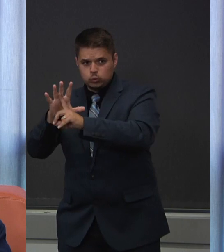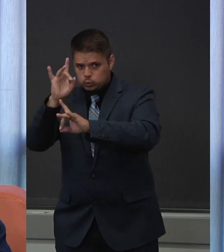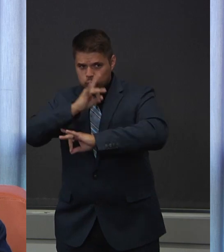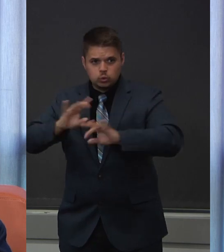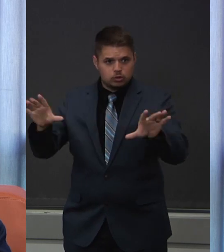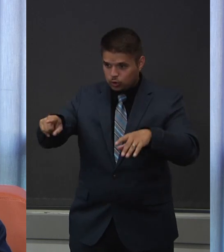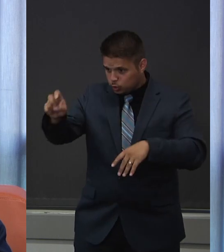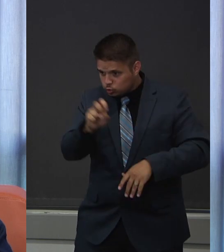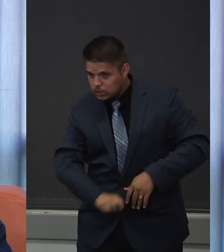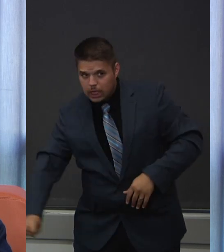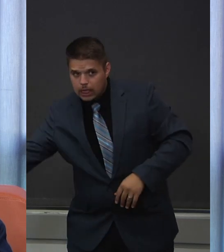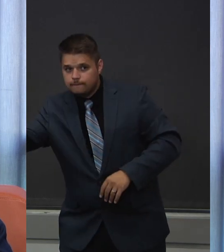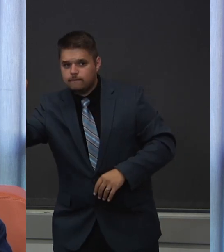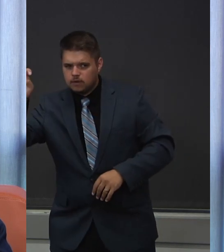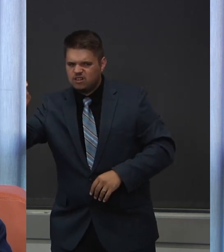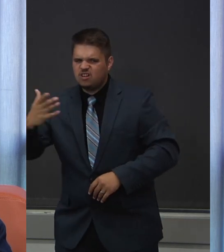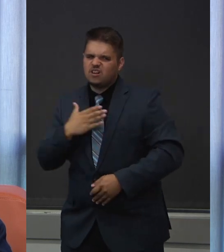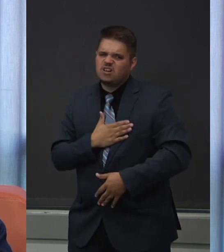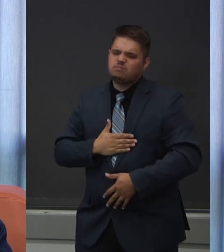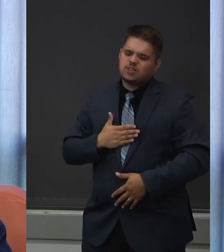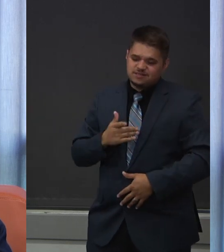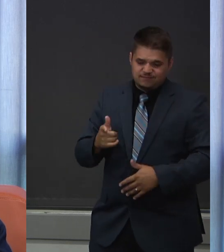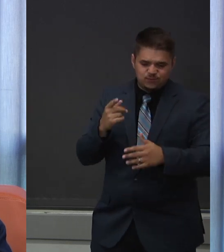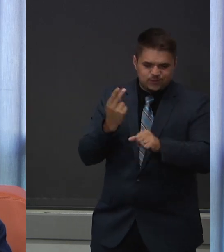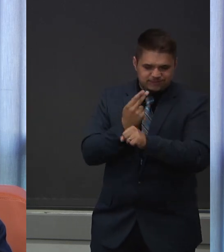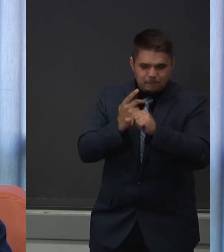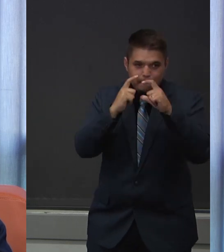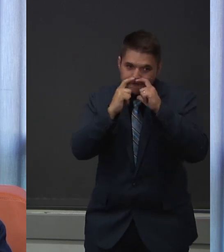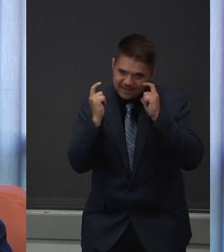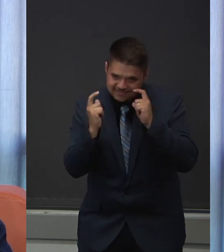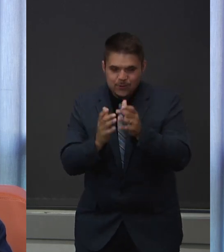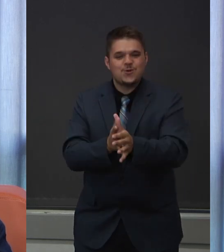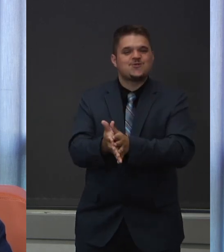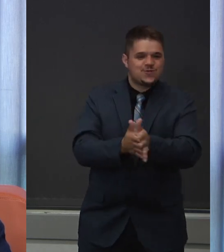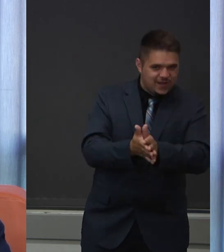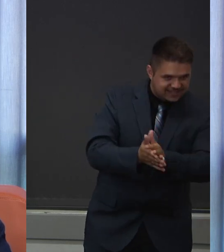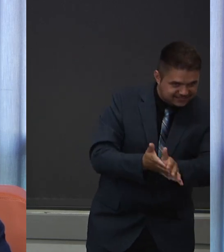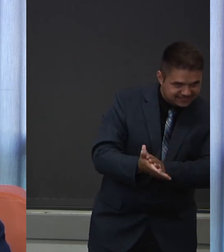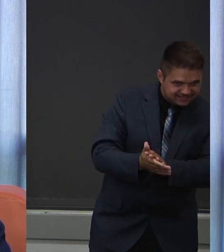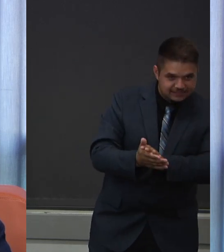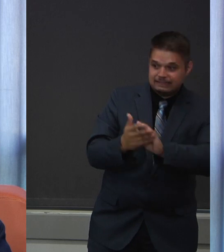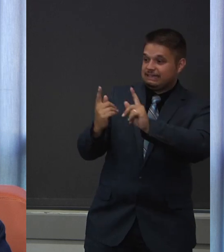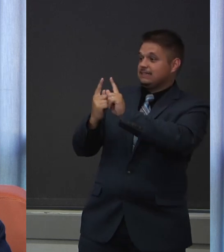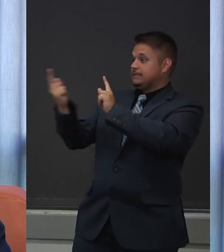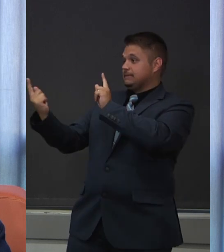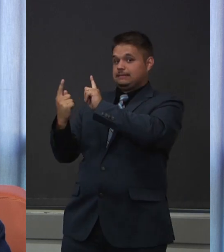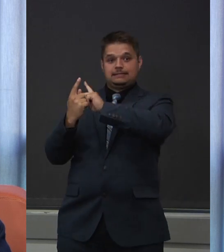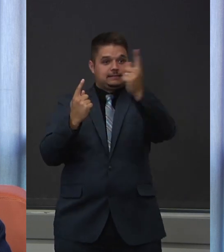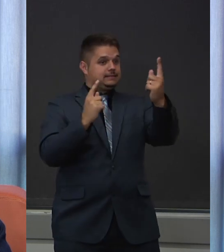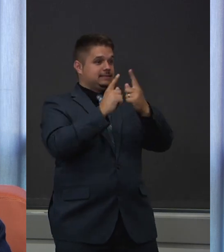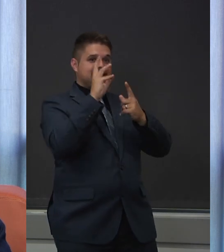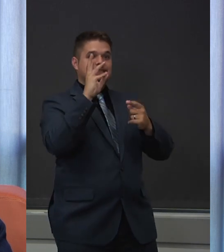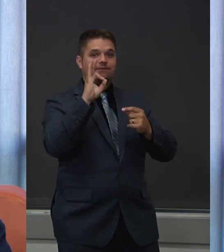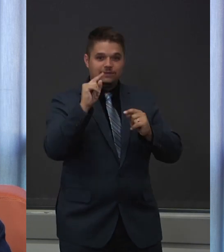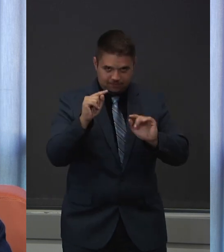be very careful to wear a face covering and wash your hands and maintain physical distance as much as possible.